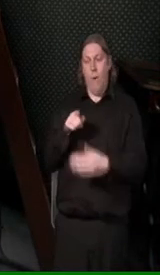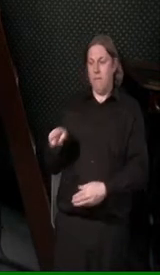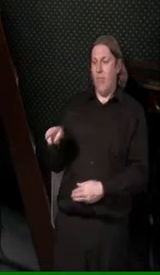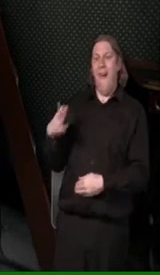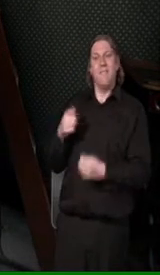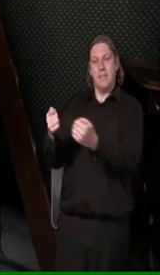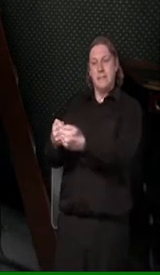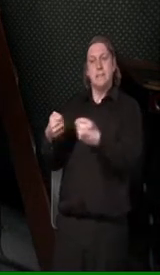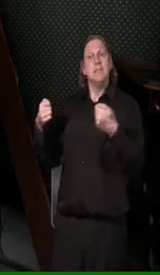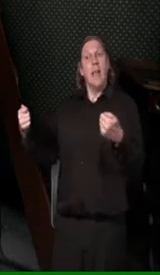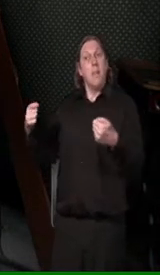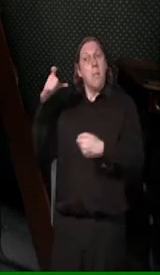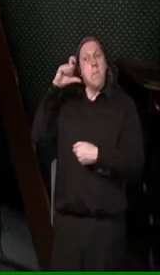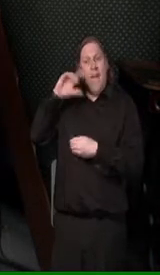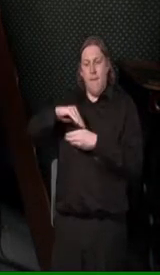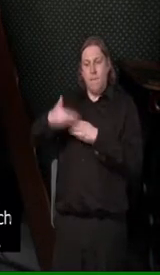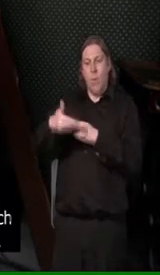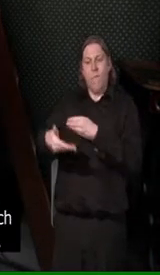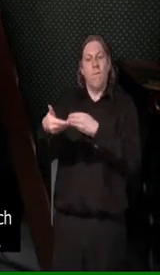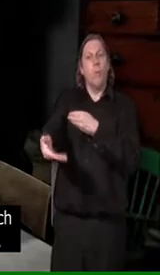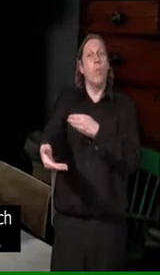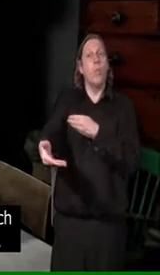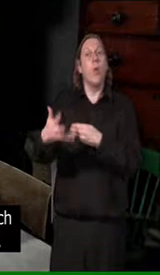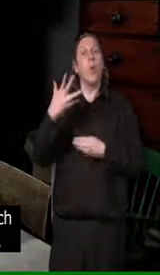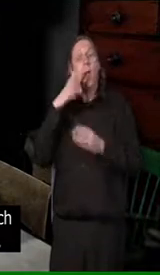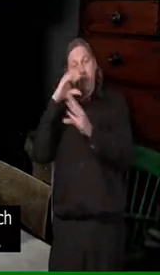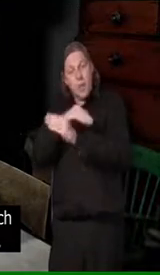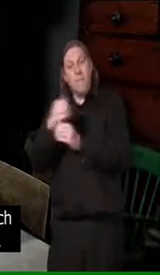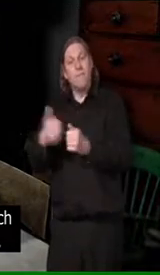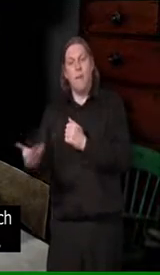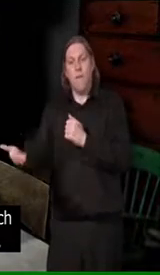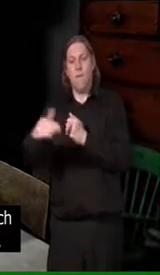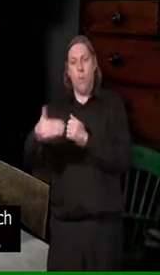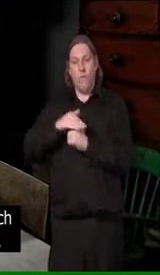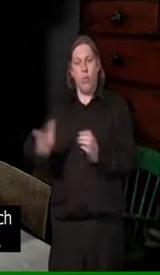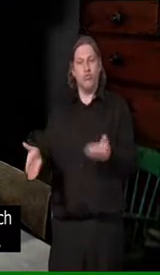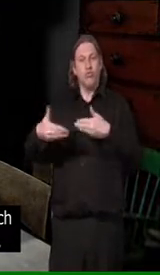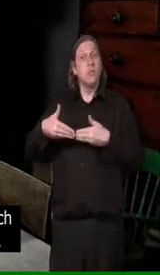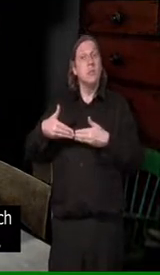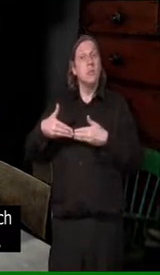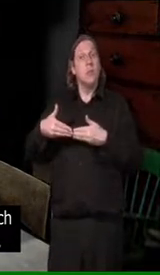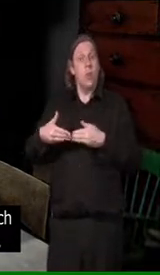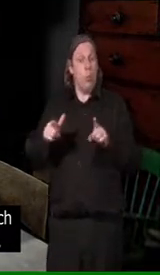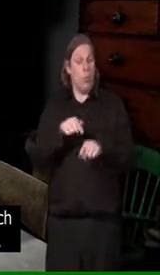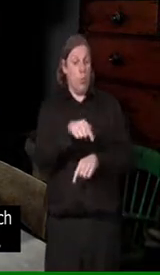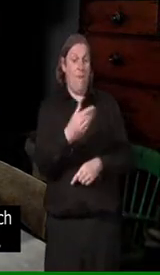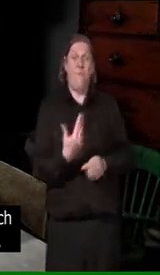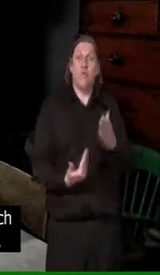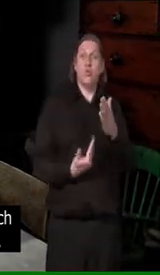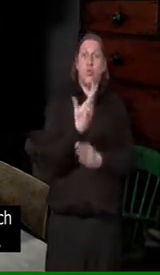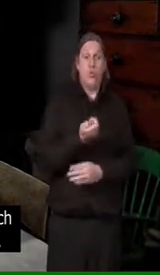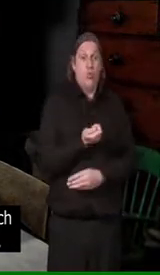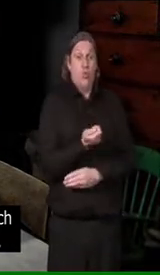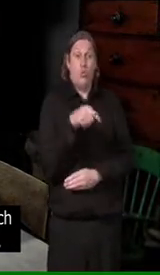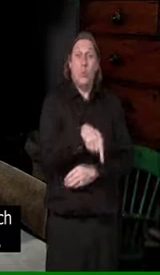come out at night and then put away during the day. We also have a nice new range in this house which would have been put